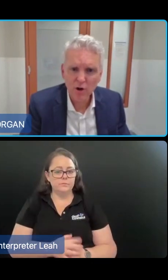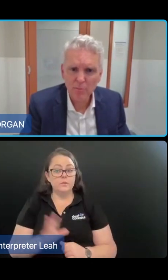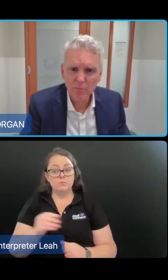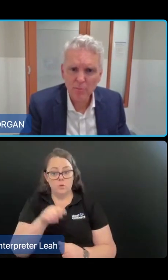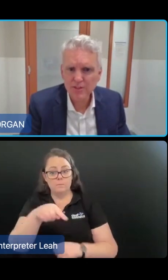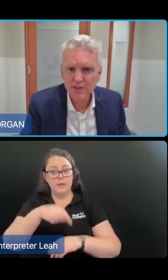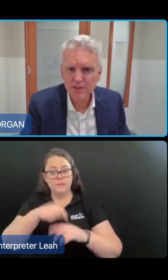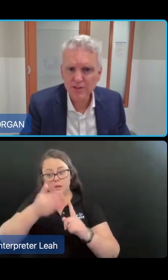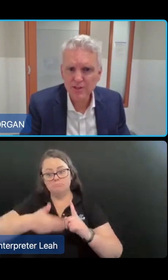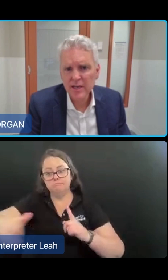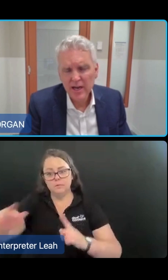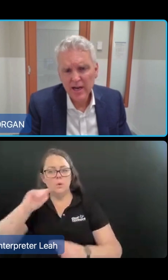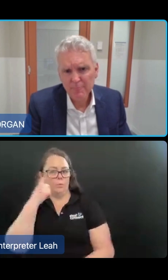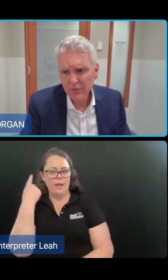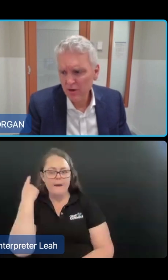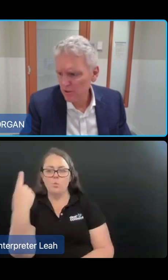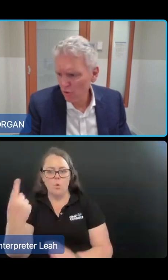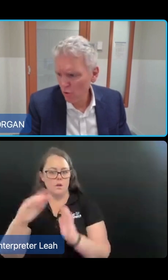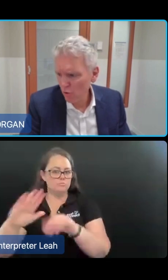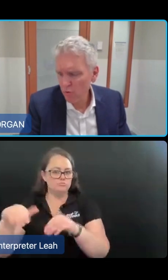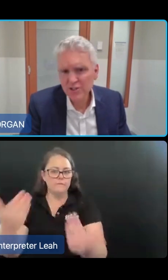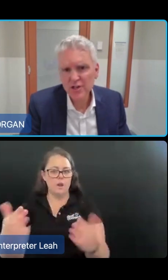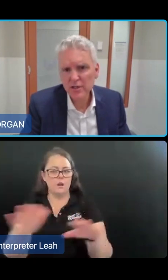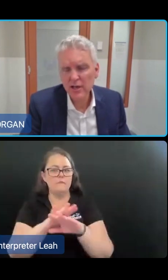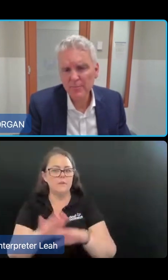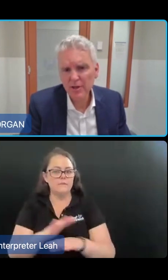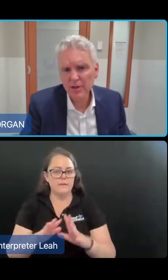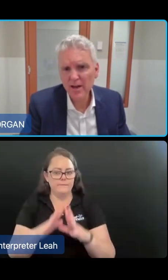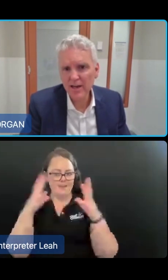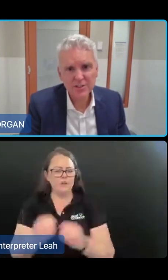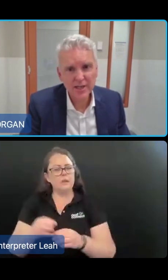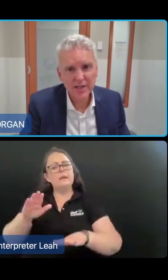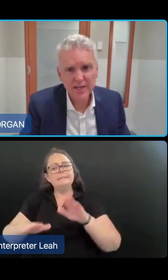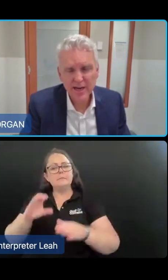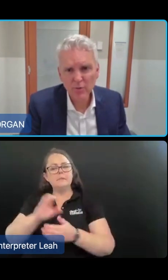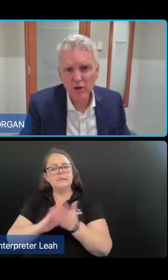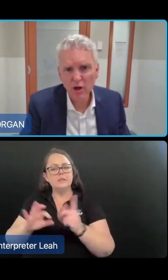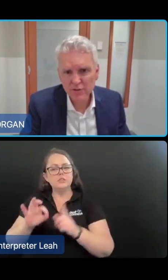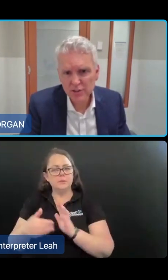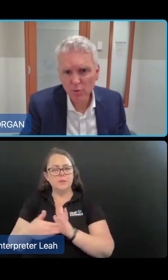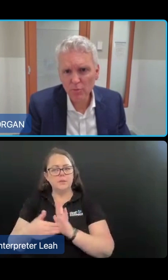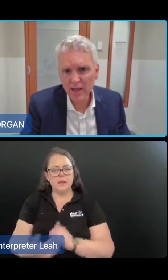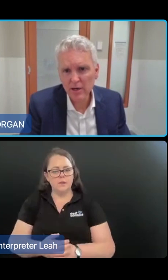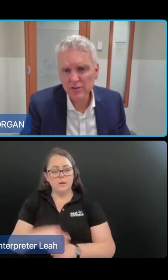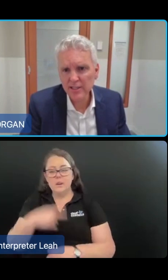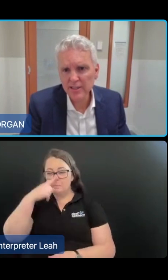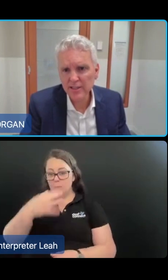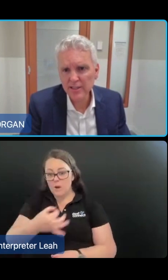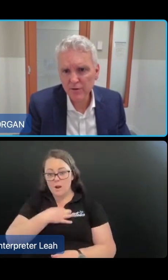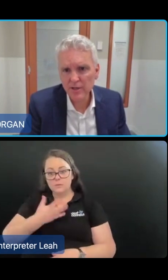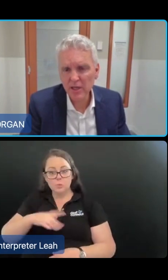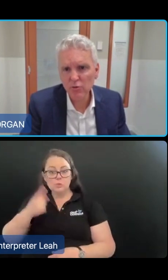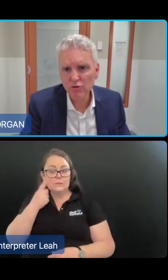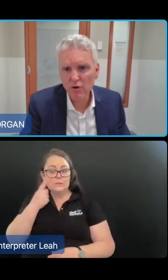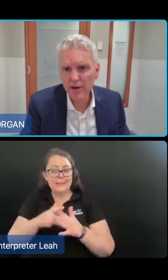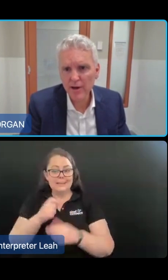Programme operates today. I saw a question coming through about, can we see an example of a support plan? And I'll take that on